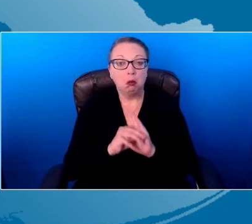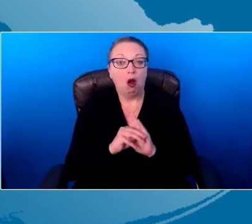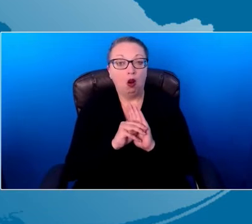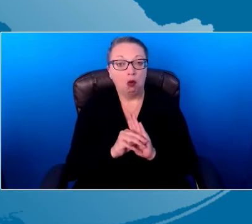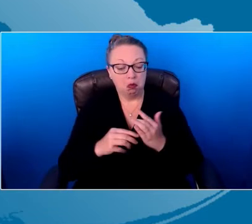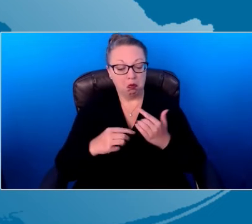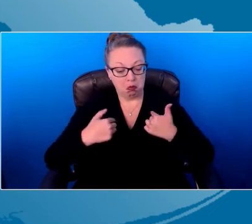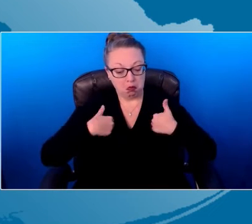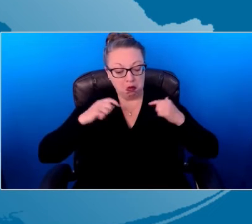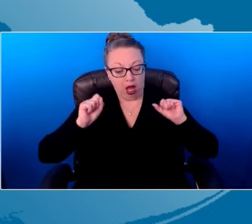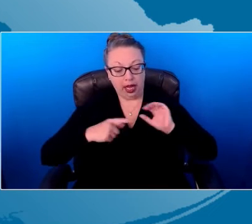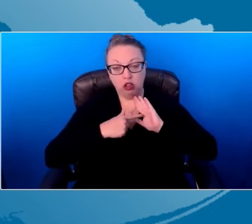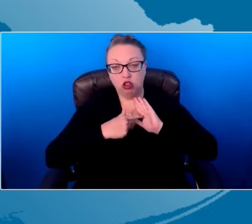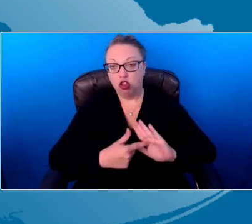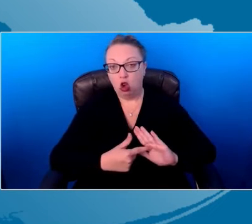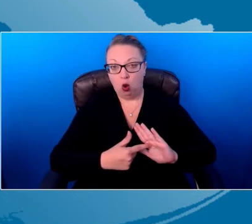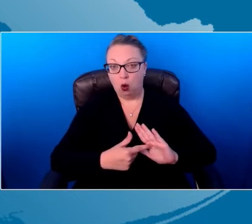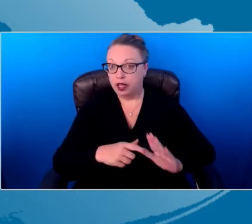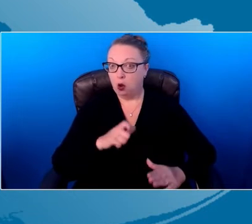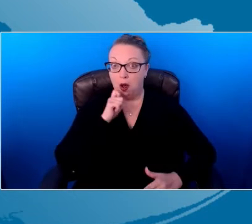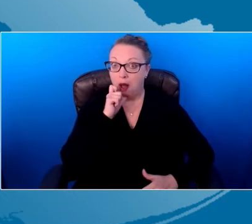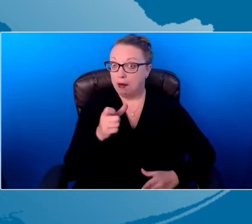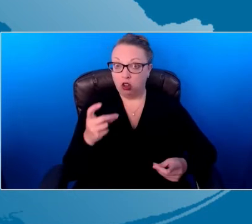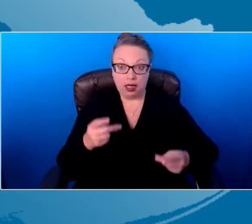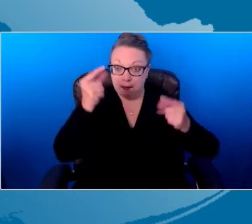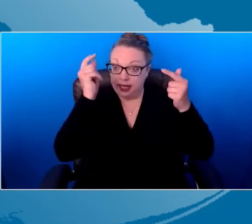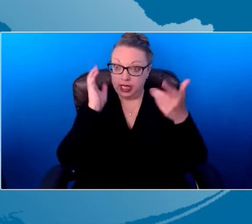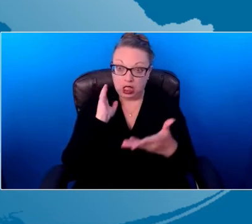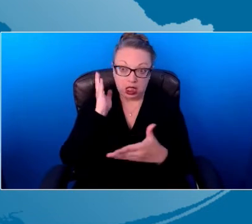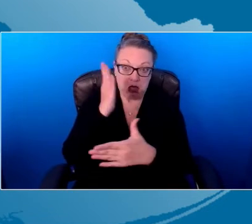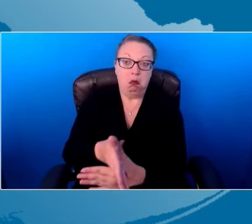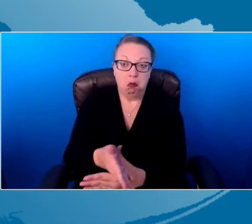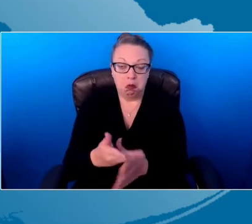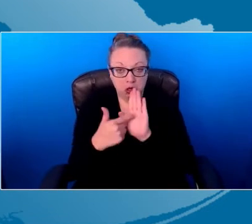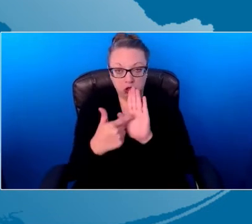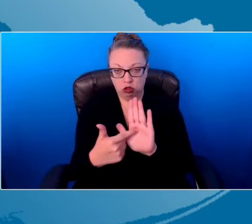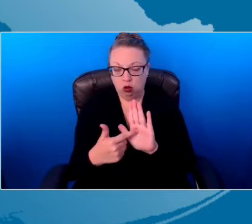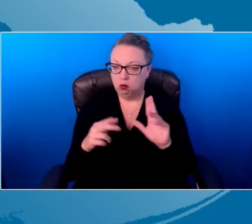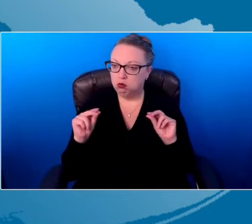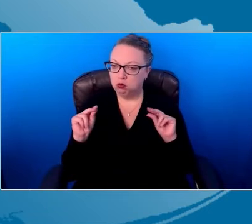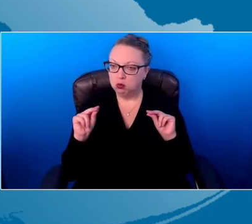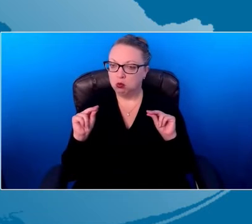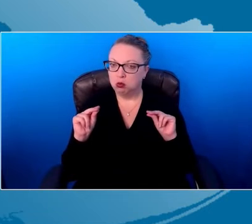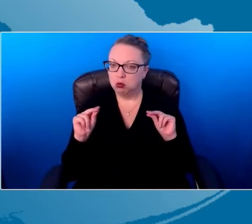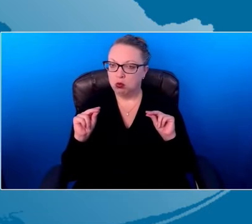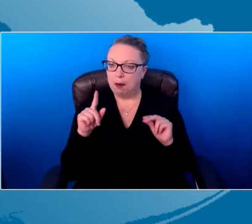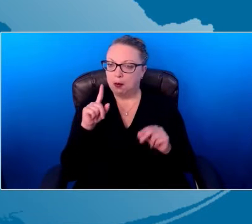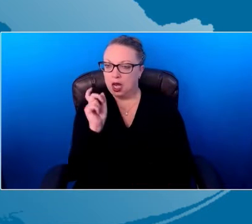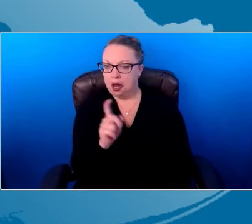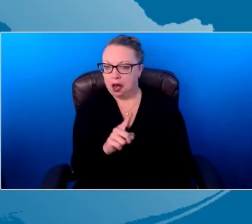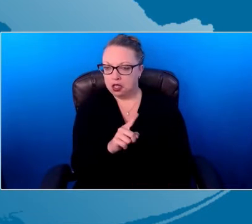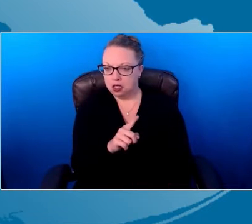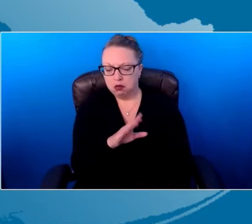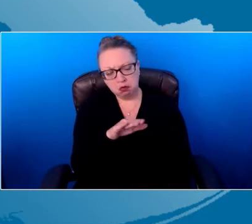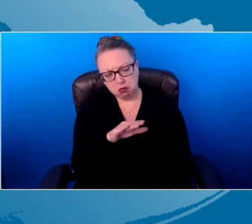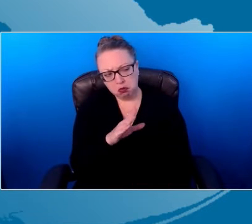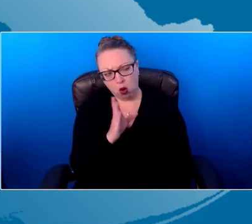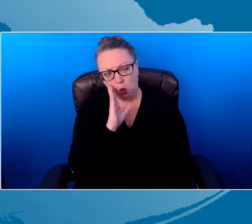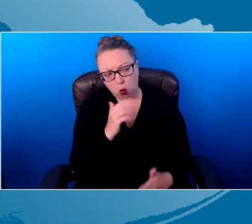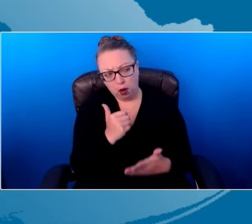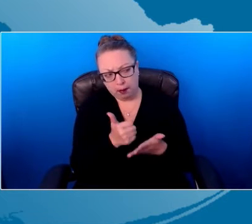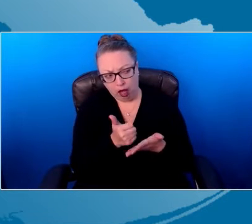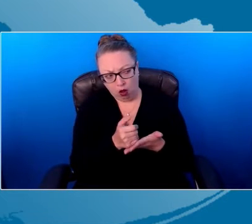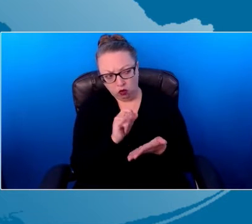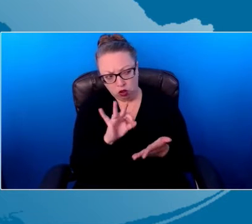I'm not going to jump to showing. I'm going to find out if they need me to show them. I'm going to ask a question like, would it be helpful if